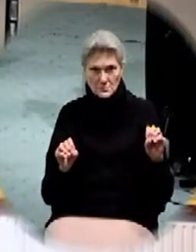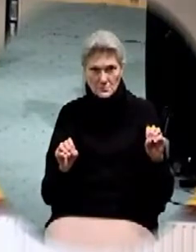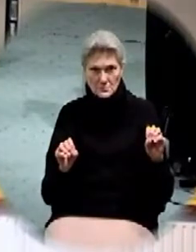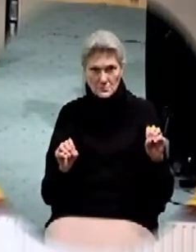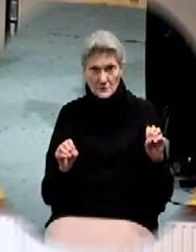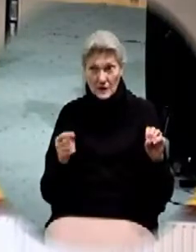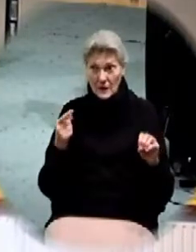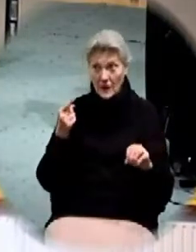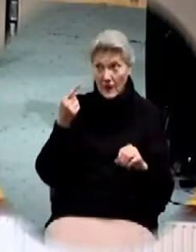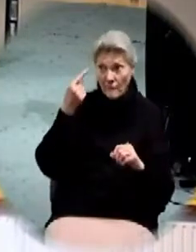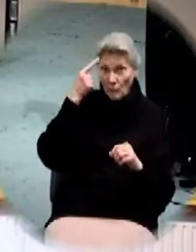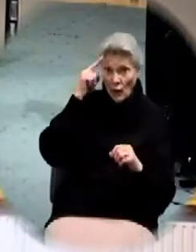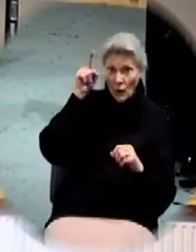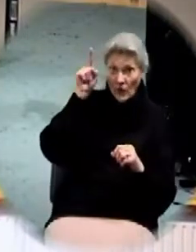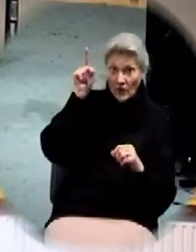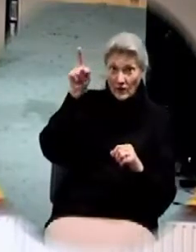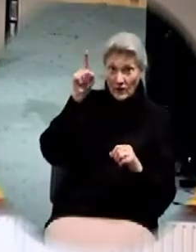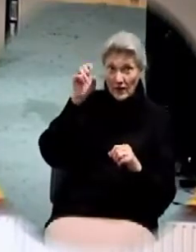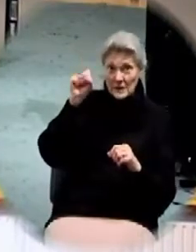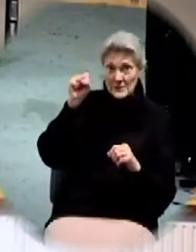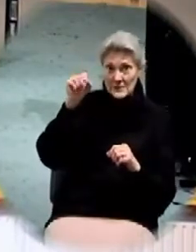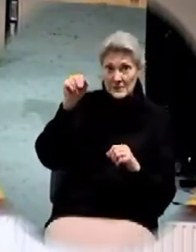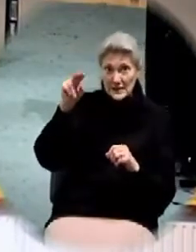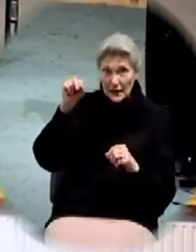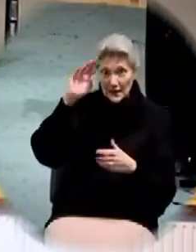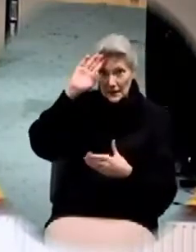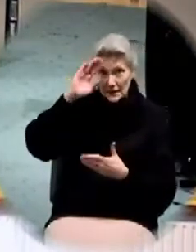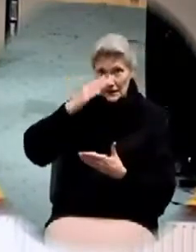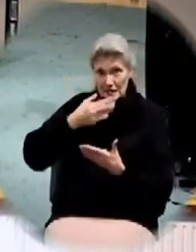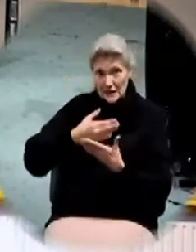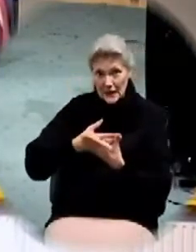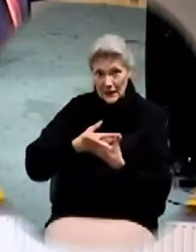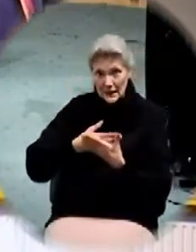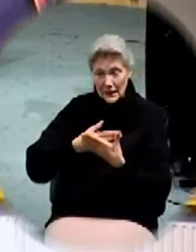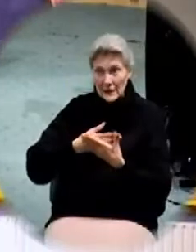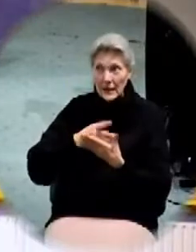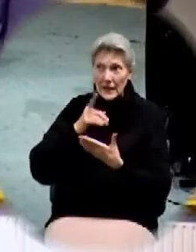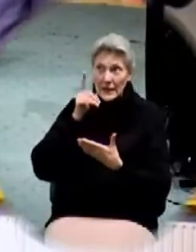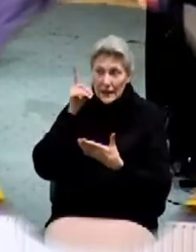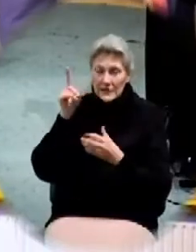for the sun is the light thereof